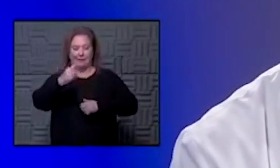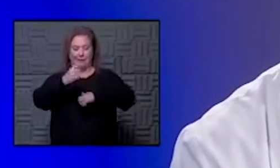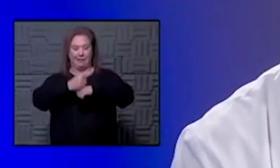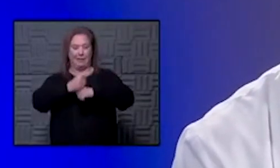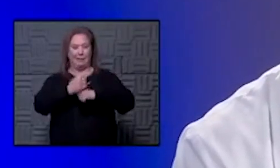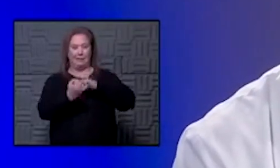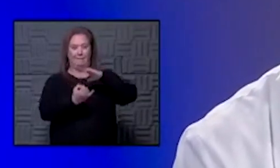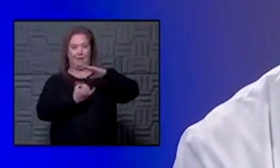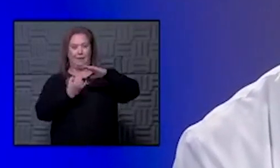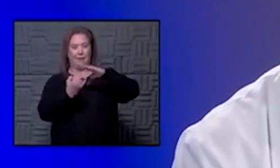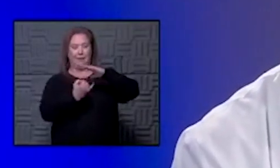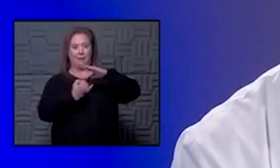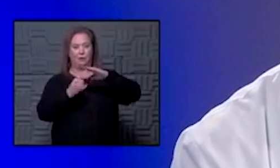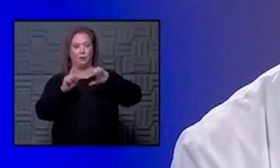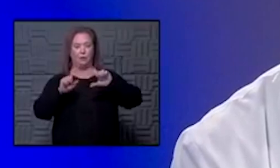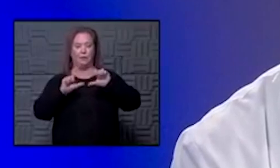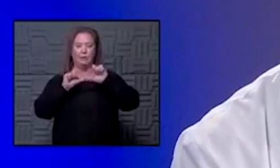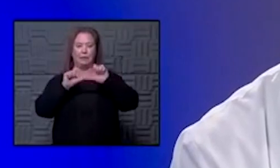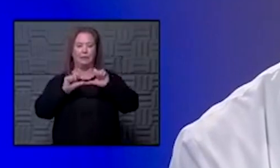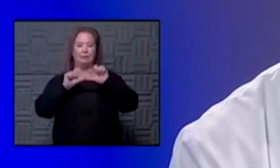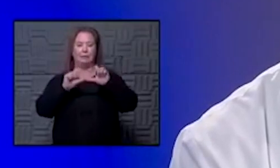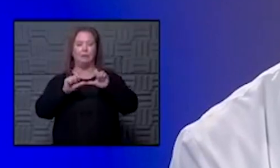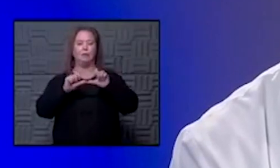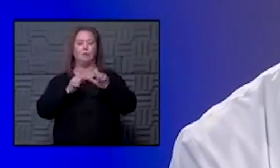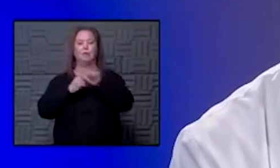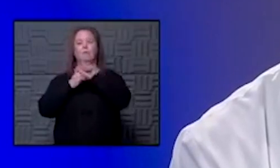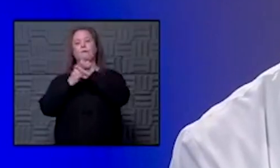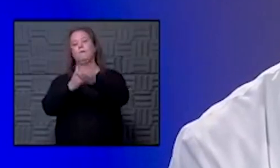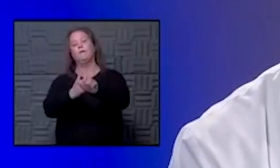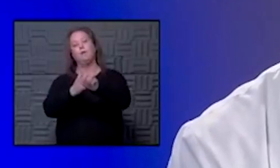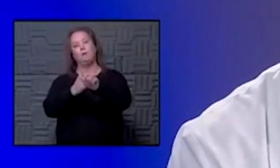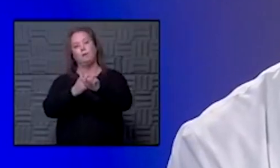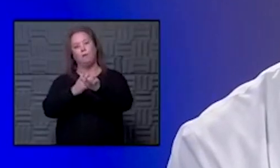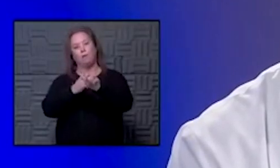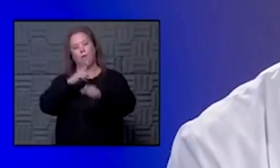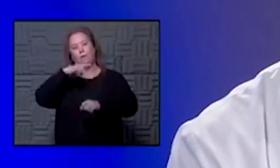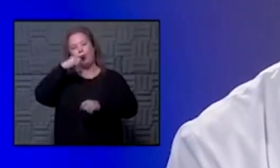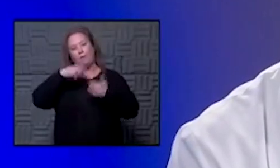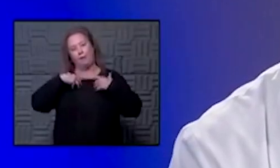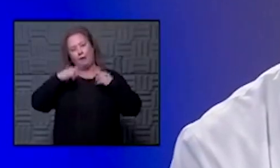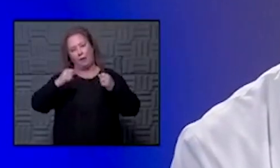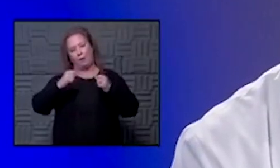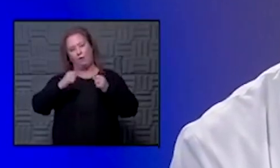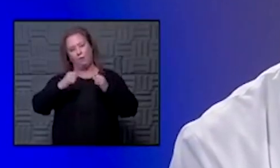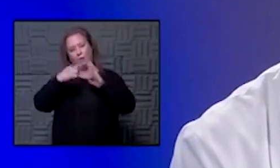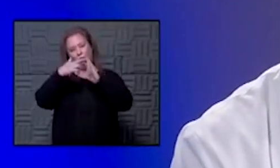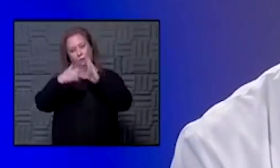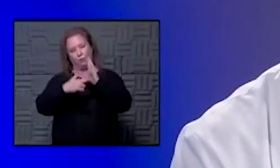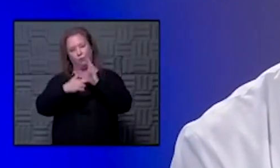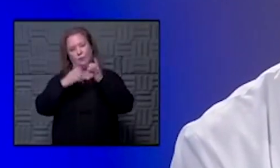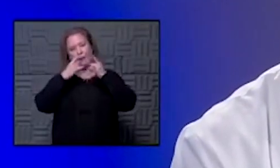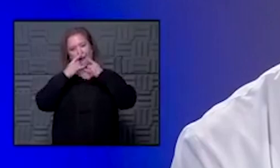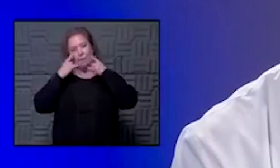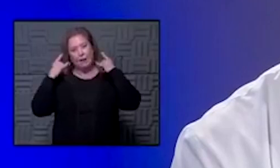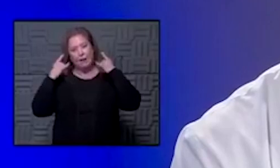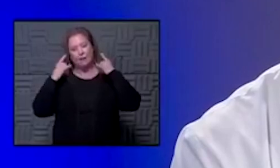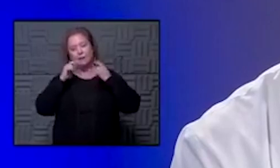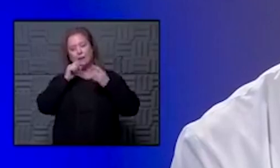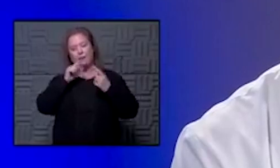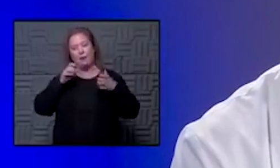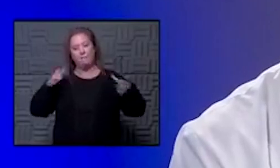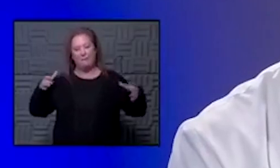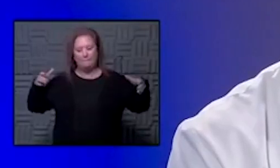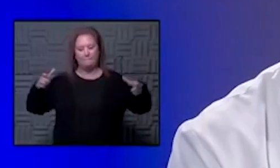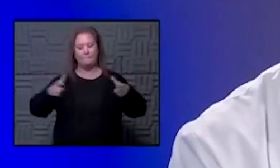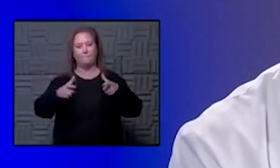isolation you need to continue to do those uh public health guidance measures and that is masking not meeting in large